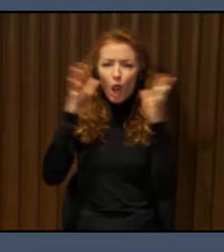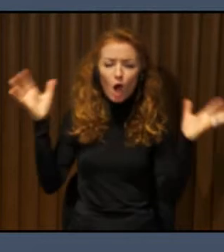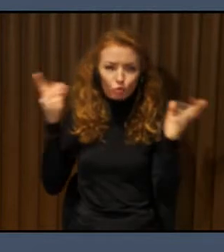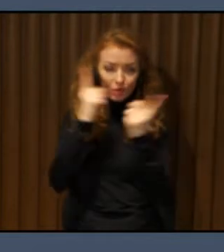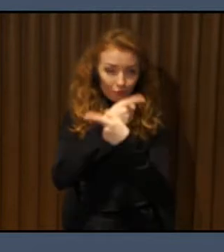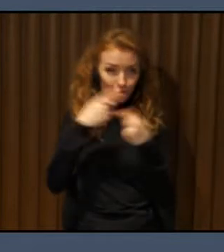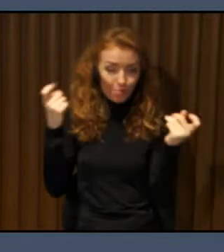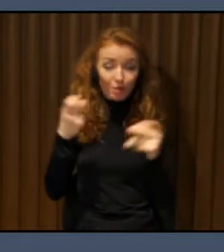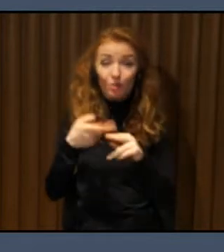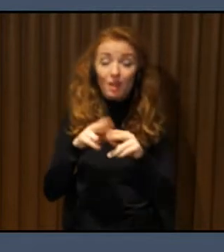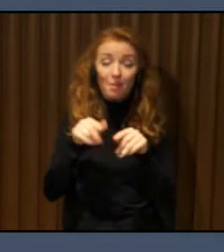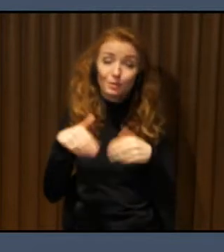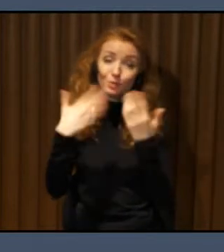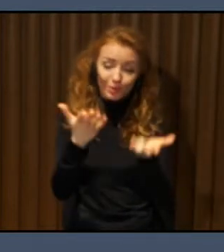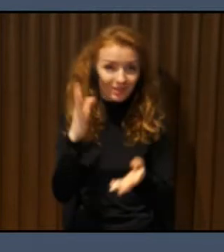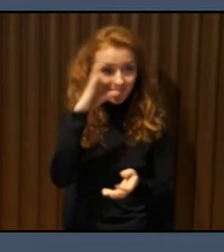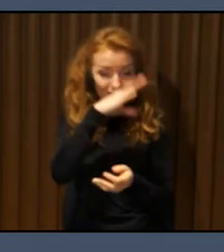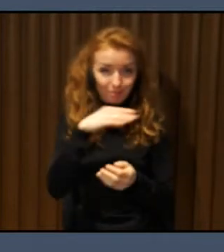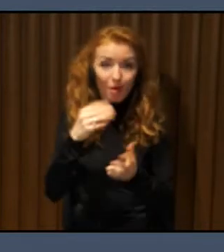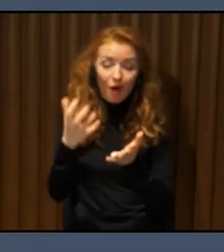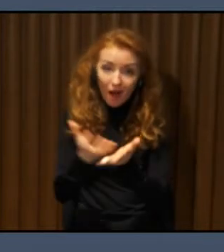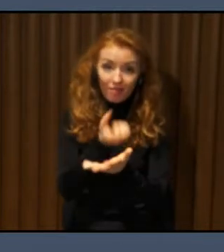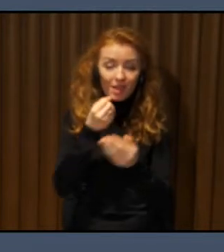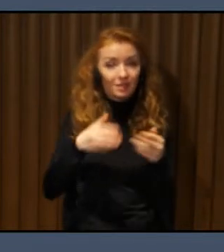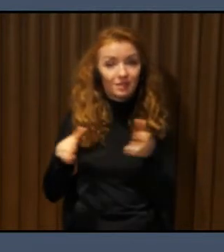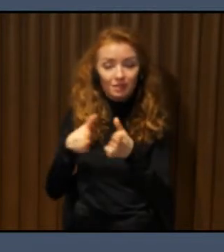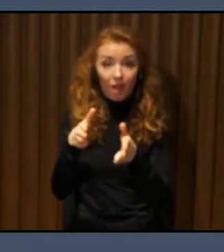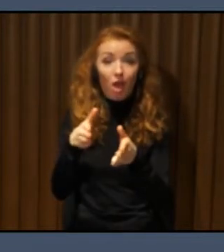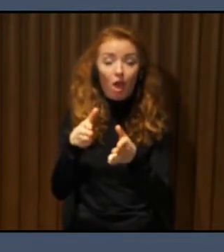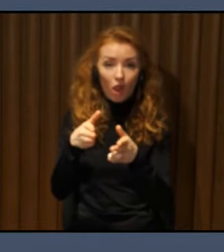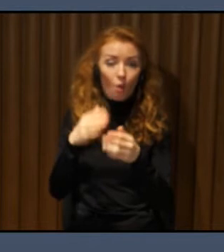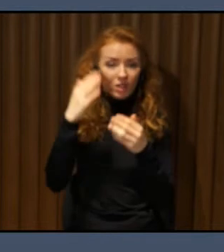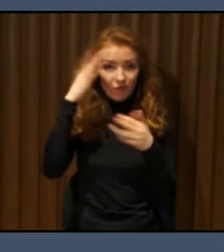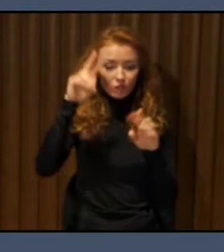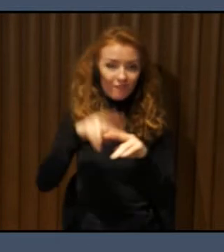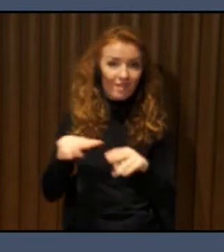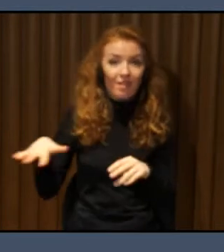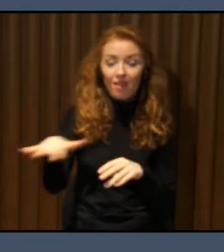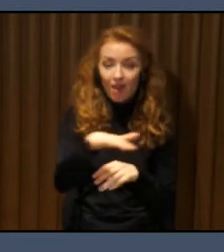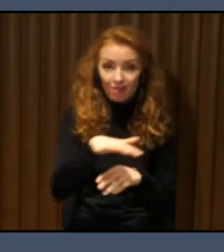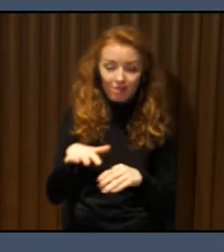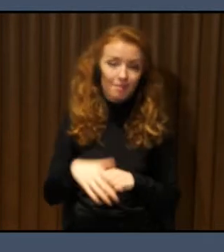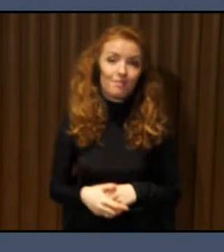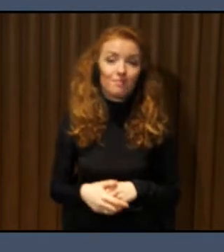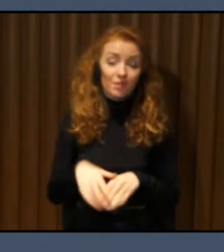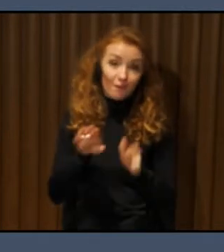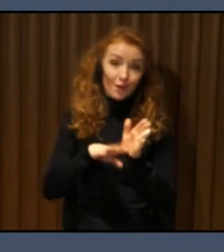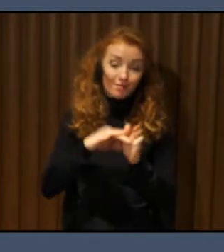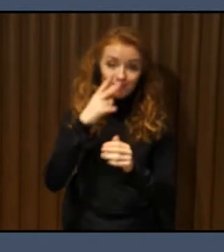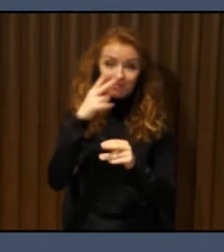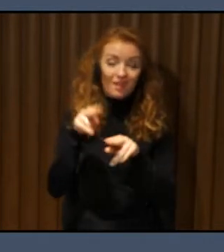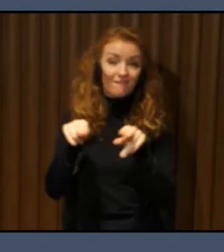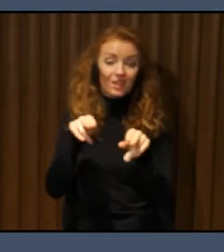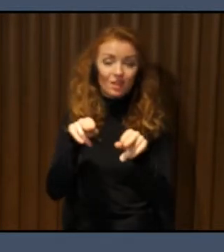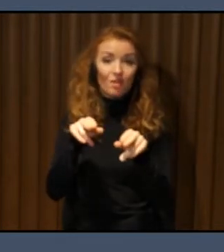in complex and unknown environments. Just quickly how it works because it's usually the question everybody